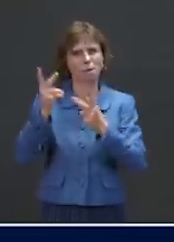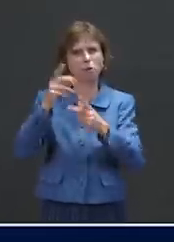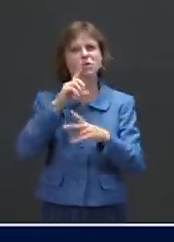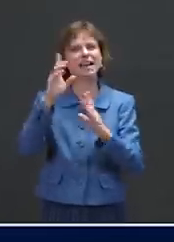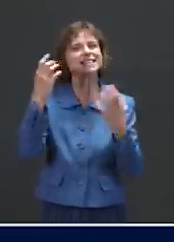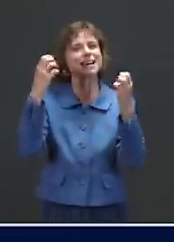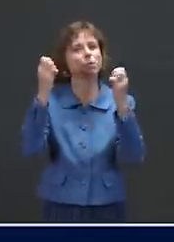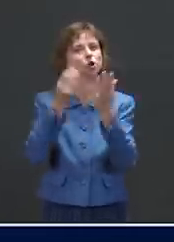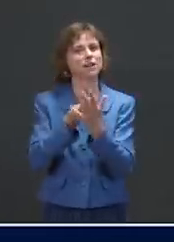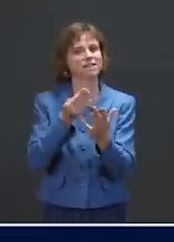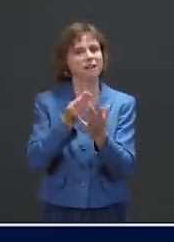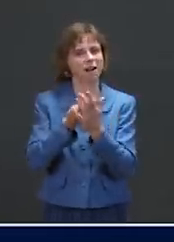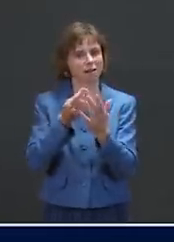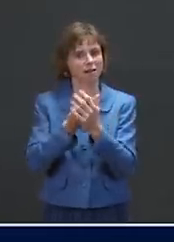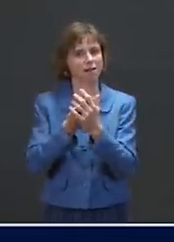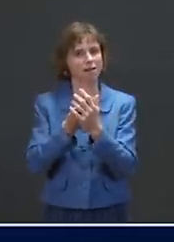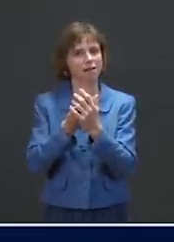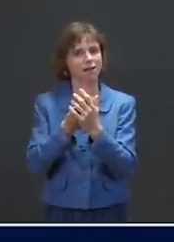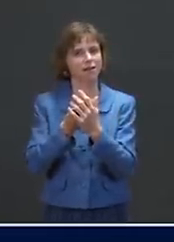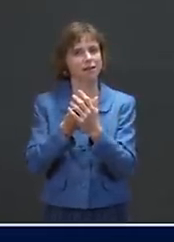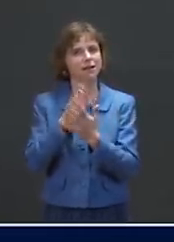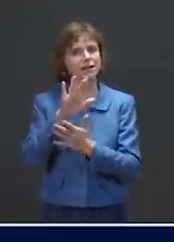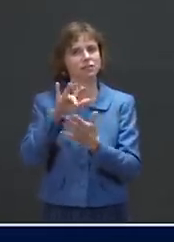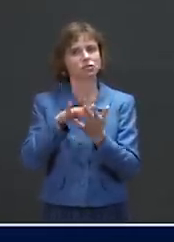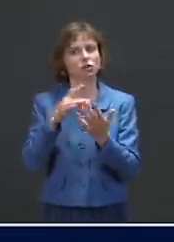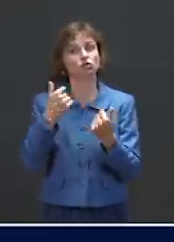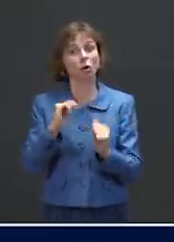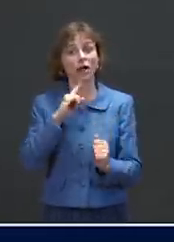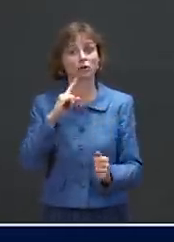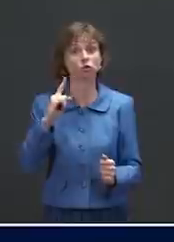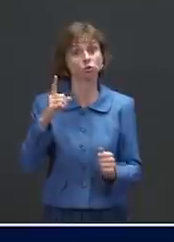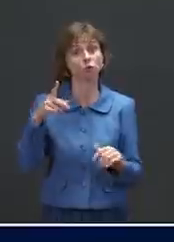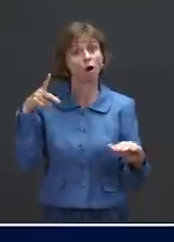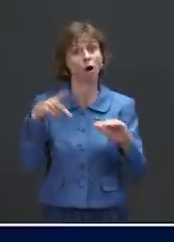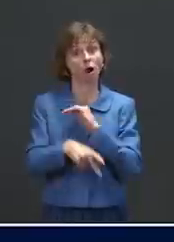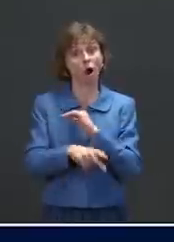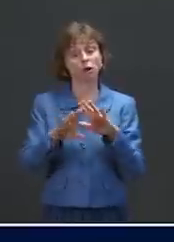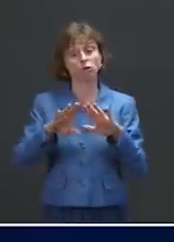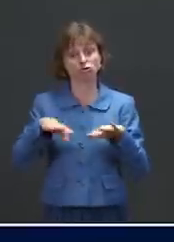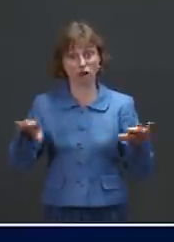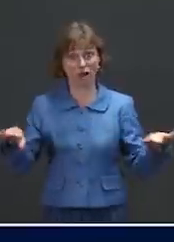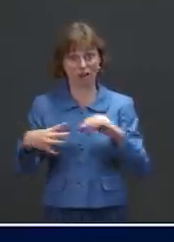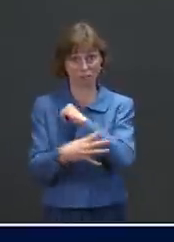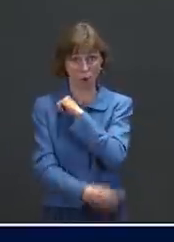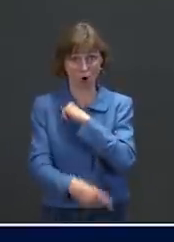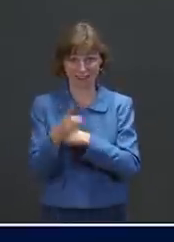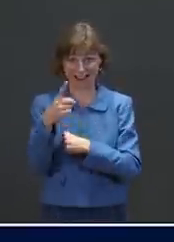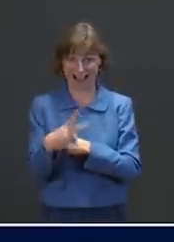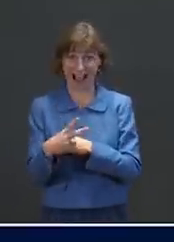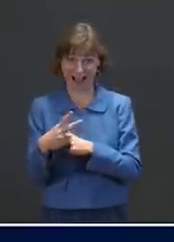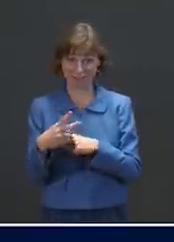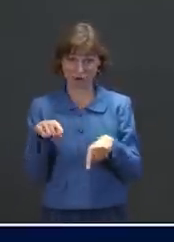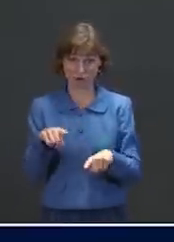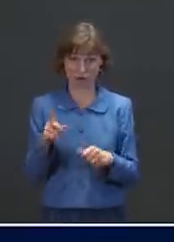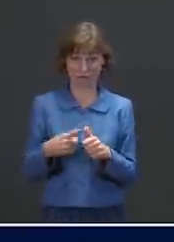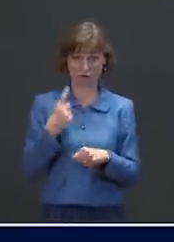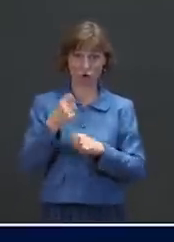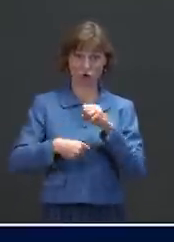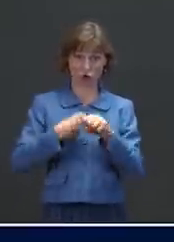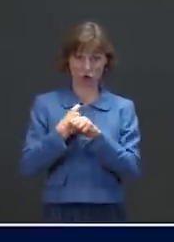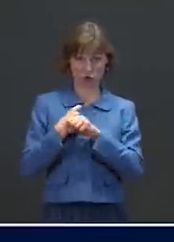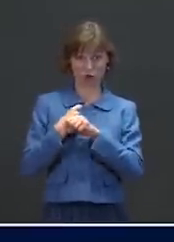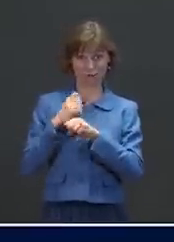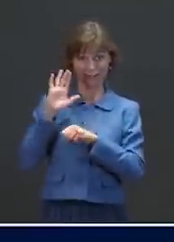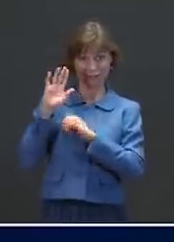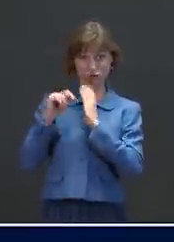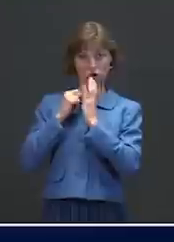of his first legislative proposal to cut child poverty in half in the first this year. Sorry. And that's why he included